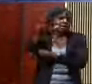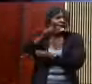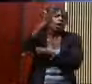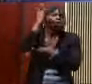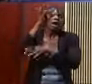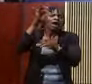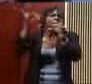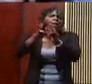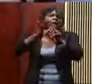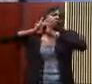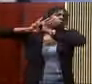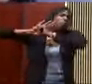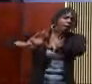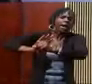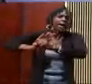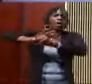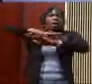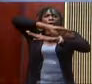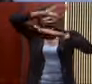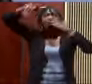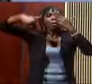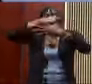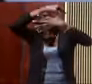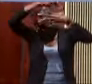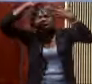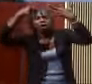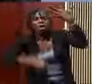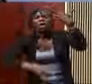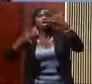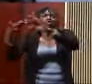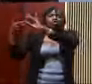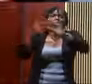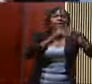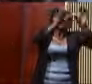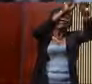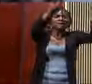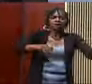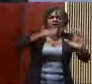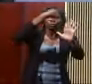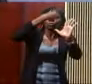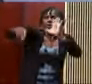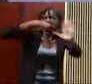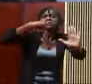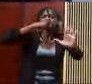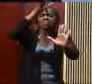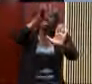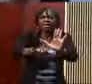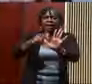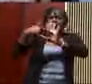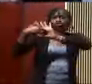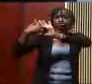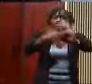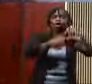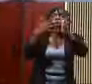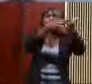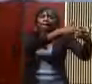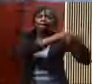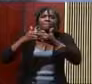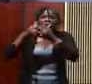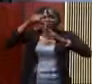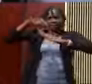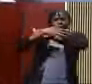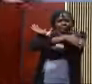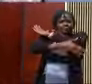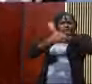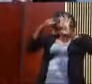suppression. All of that is systemic racism. All of that says America is a racist country.